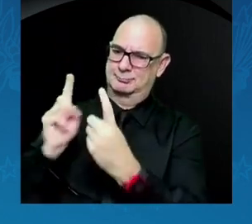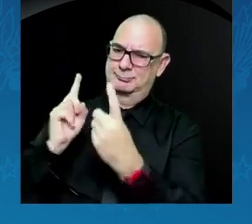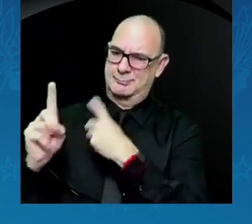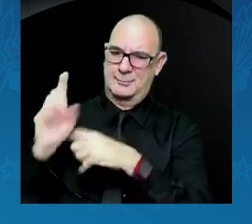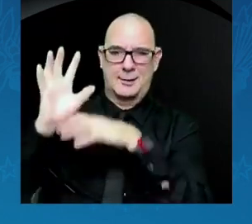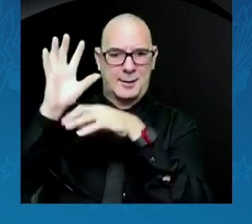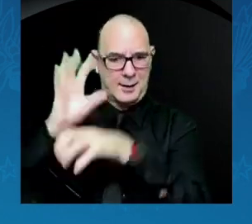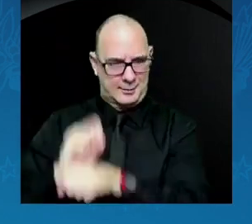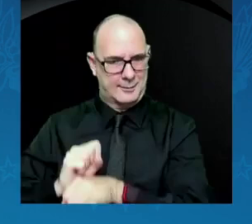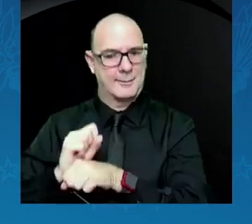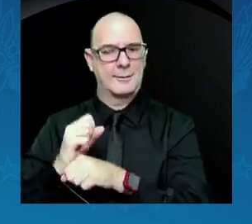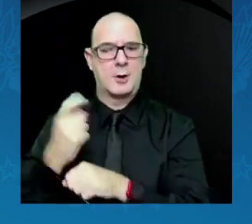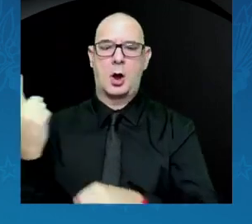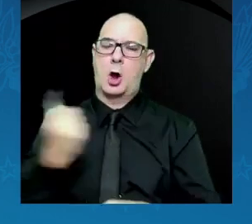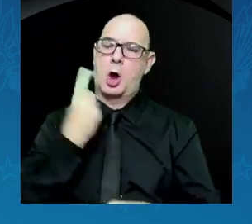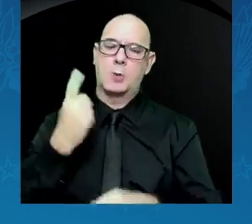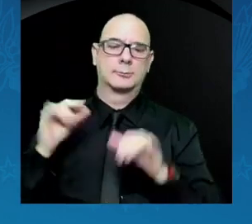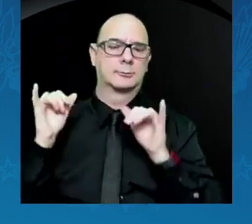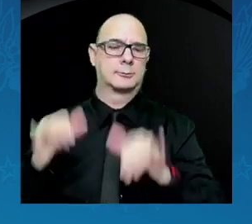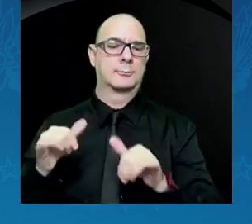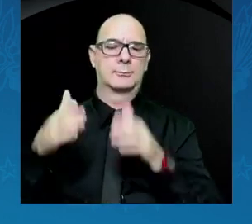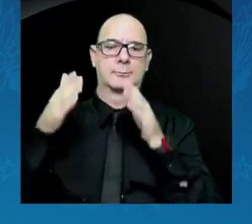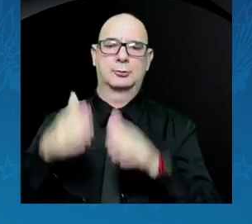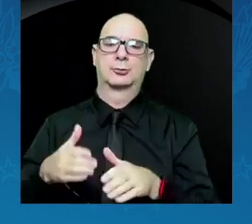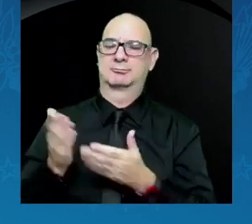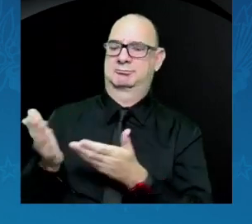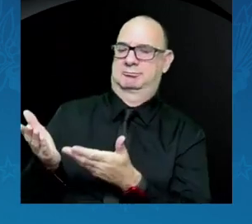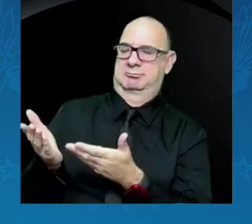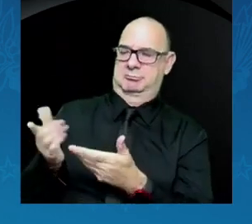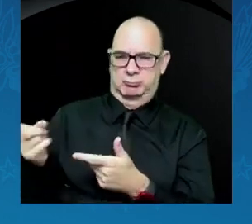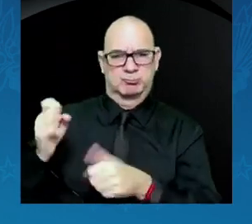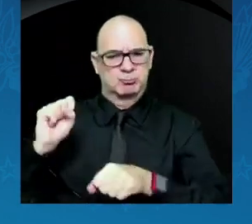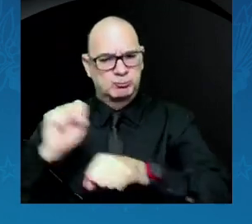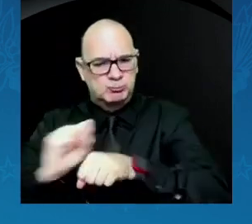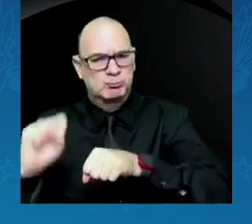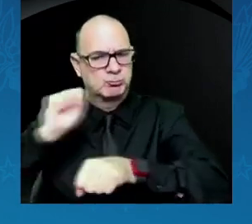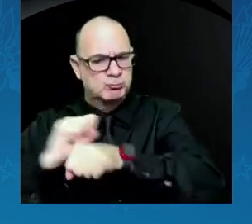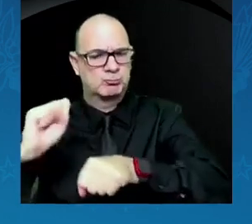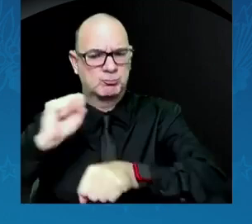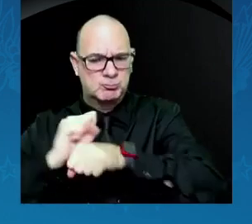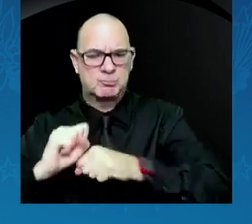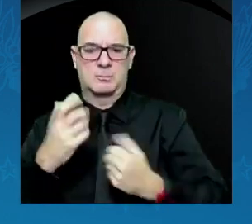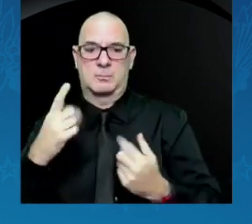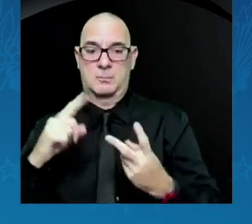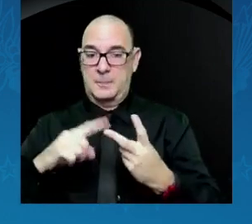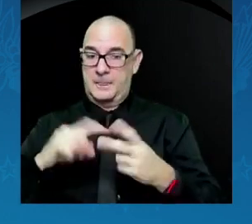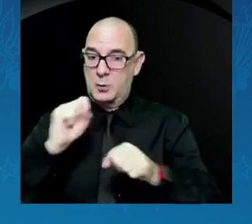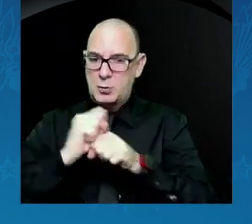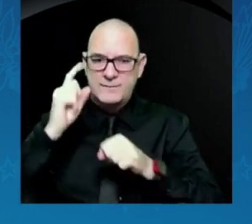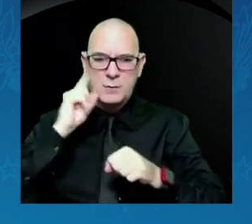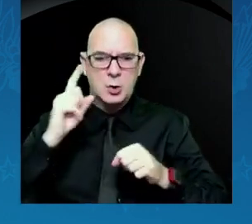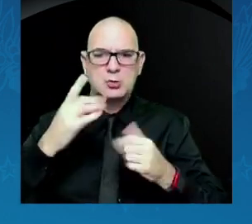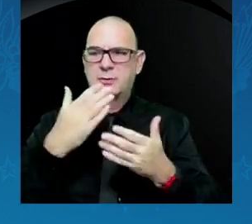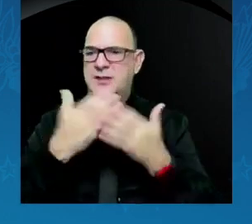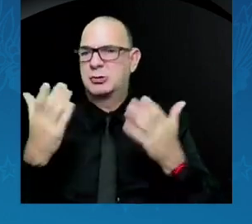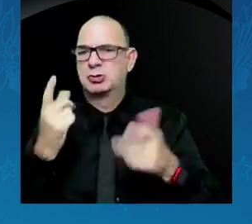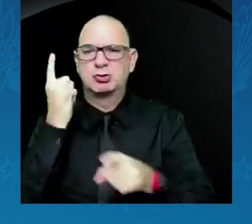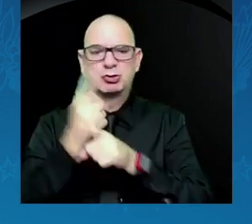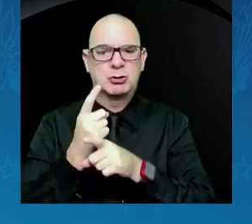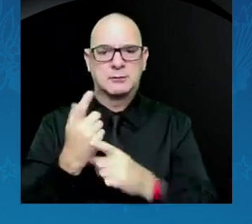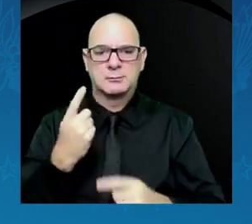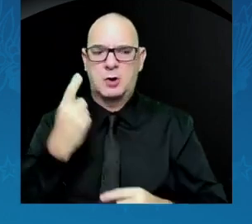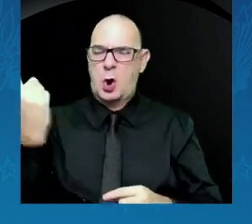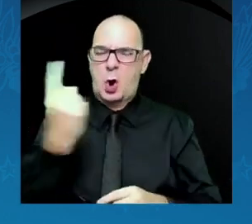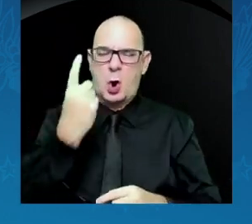same person fighting for Maryland, fighting for what's right and doing it always in a way that is about